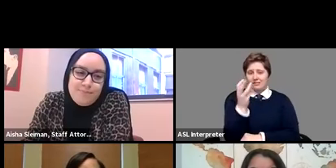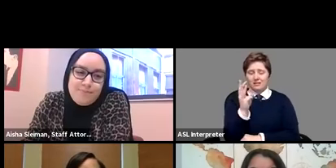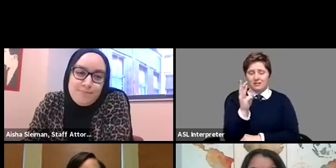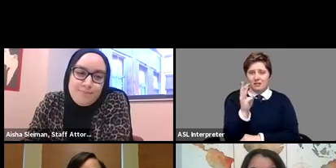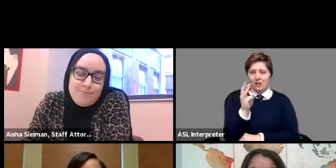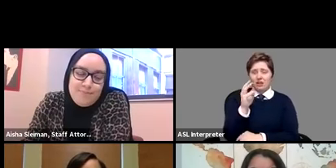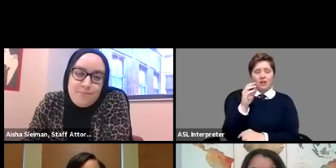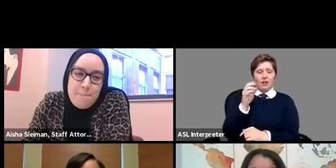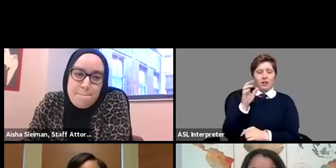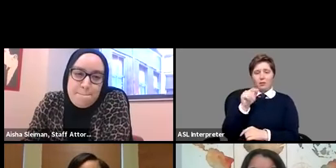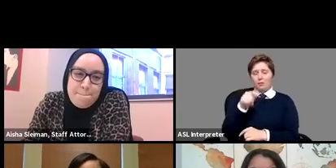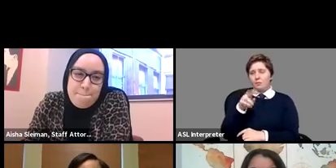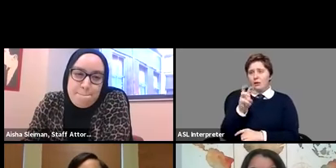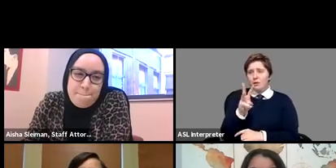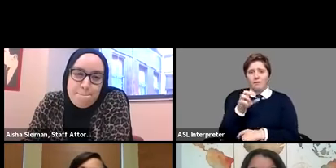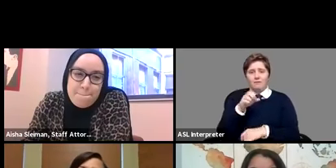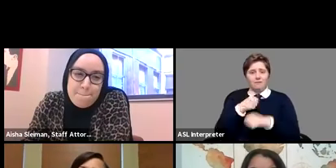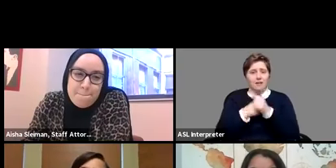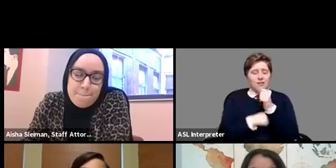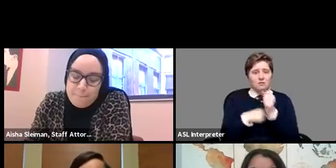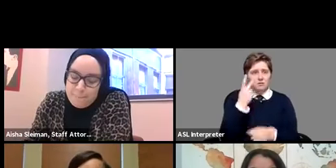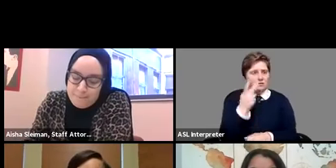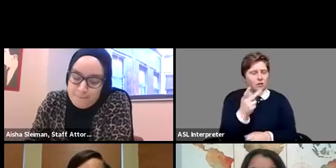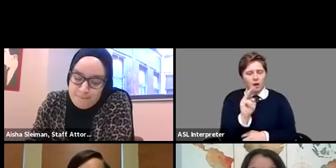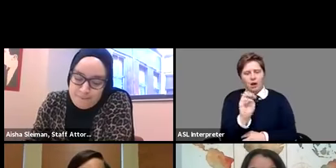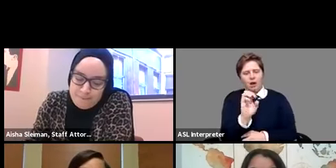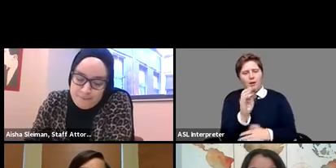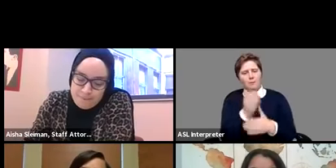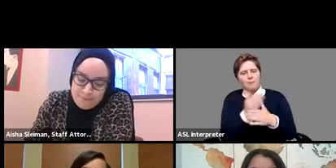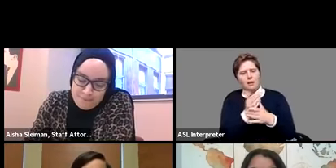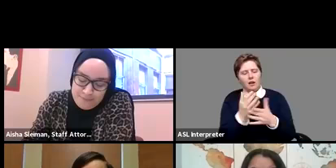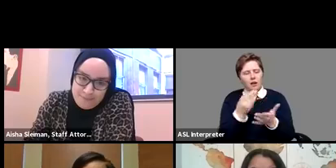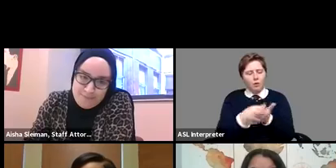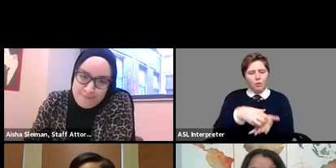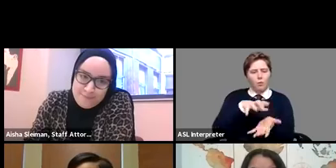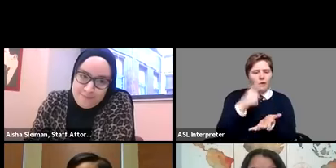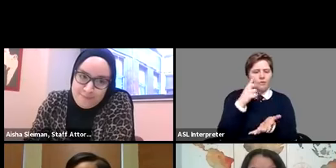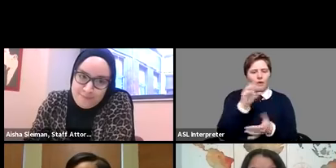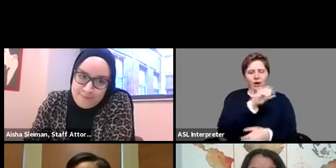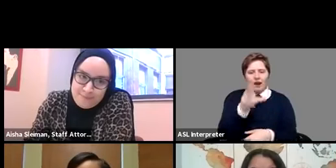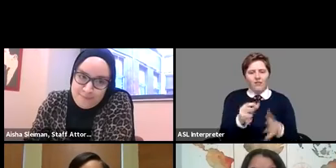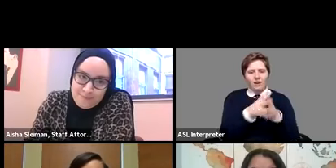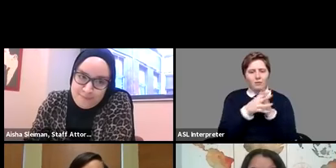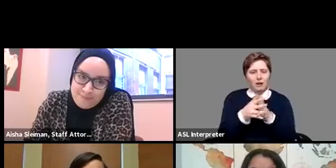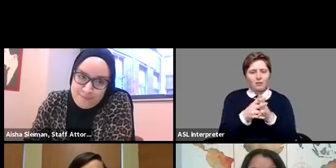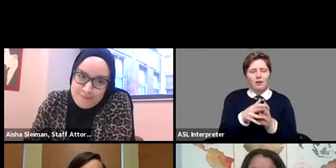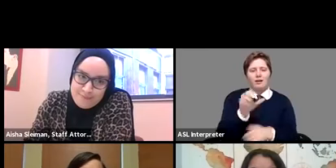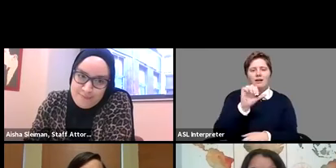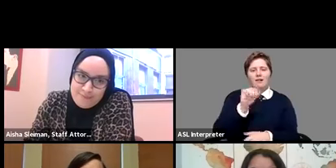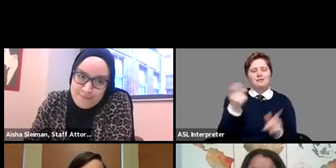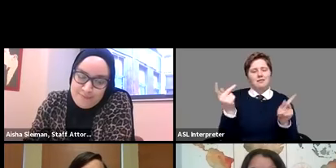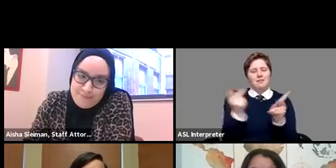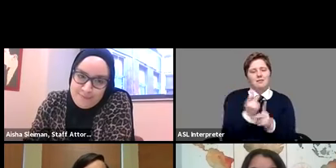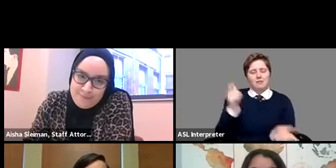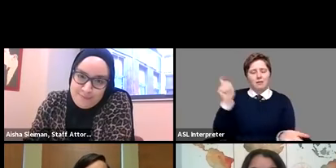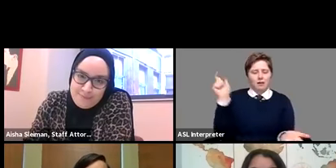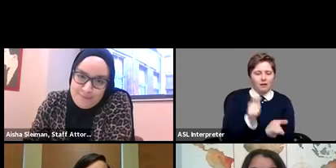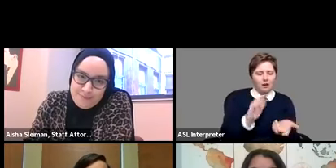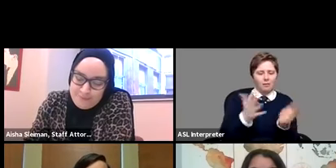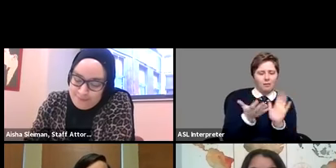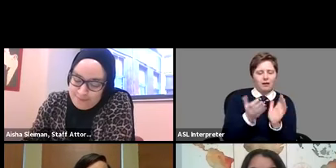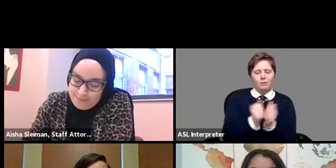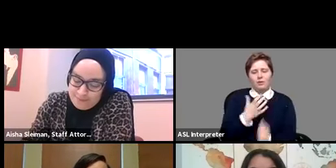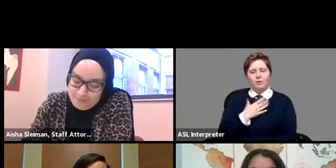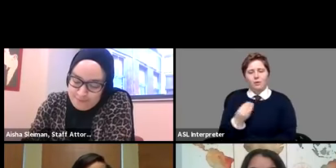found that and listen to this the median wealth for african americans was 10 times lower than their white